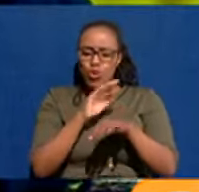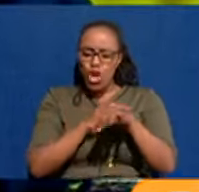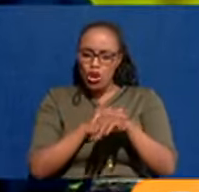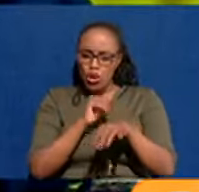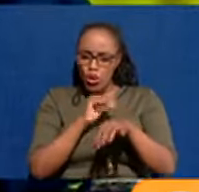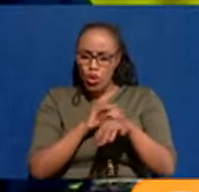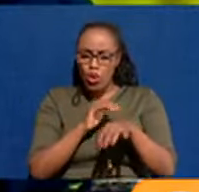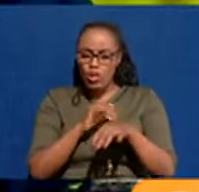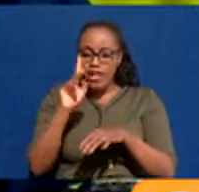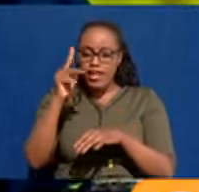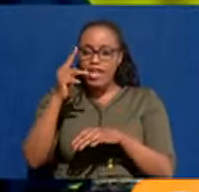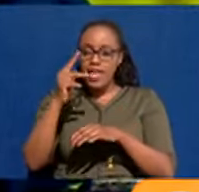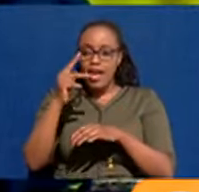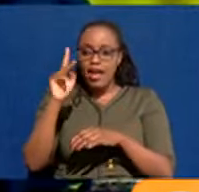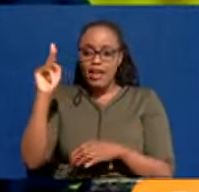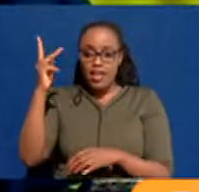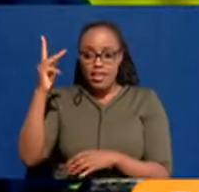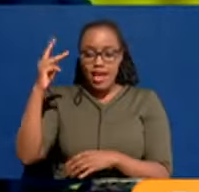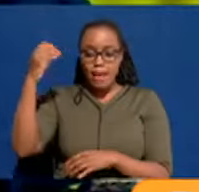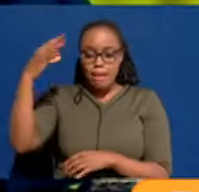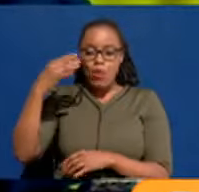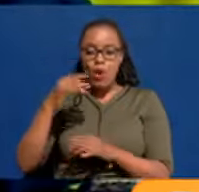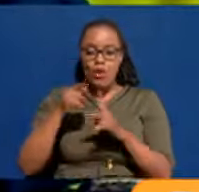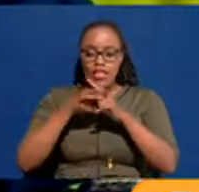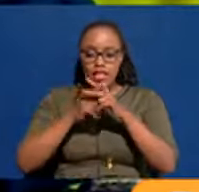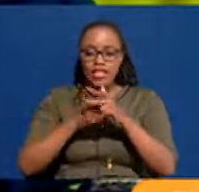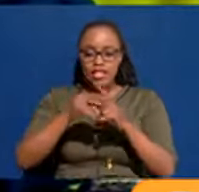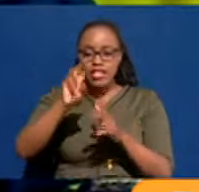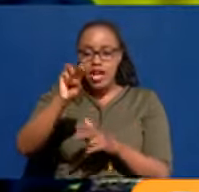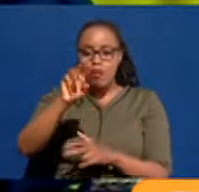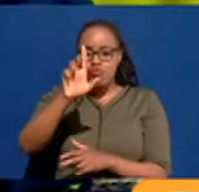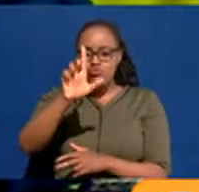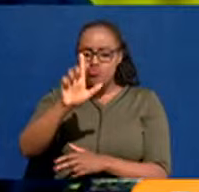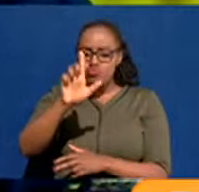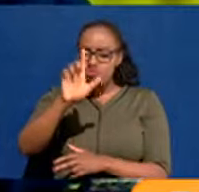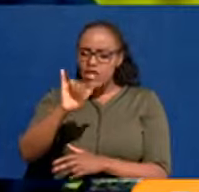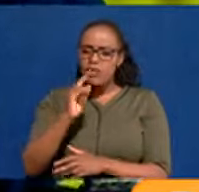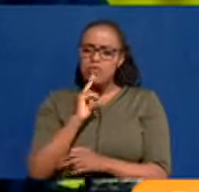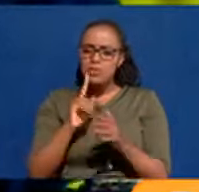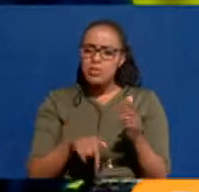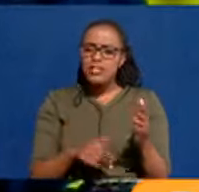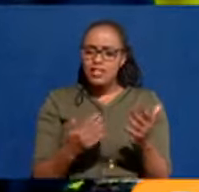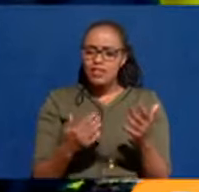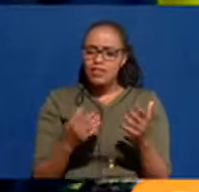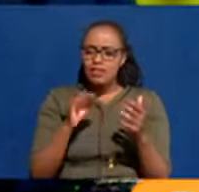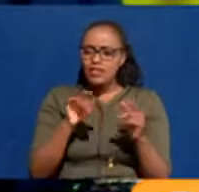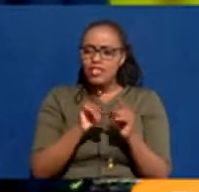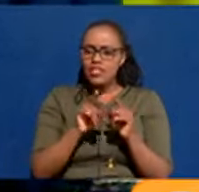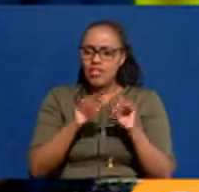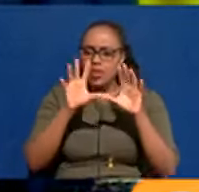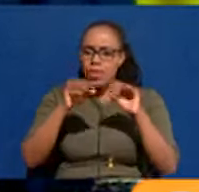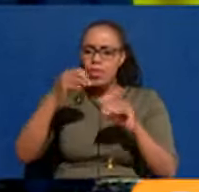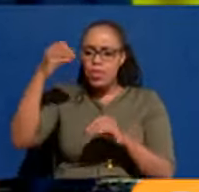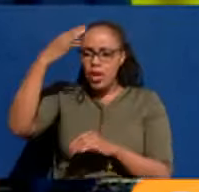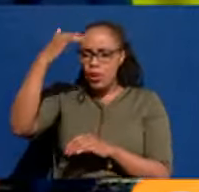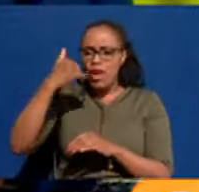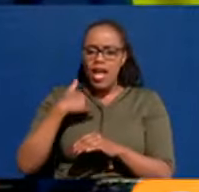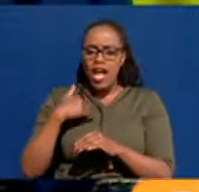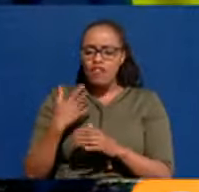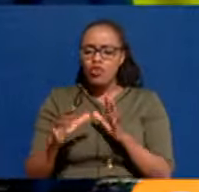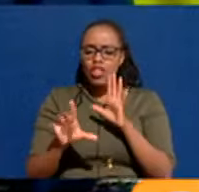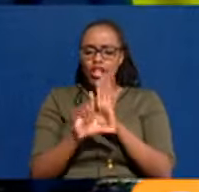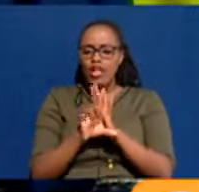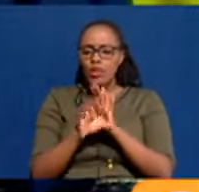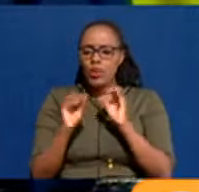power. We sat here with Engineer Muli and his team. And we told them, you don't switch off people's electricity because of illegal connections.